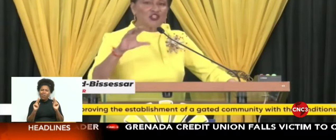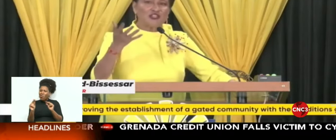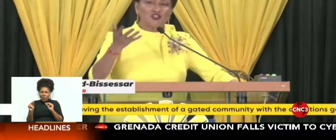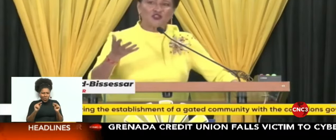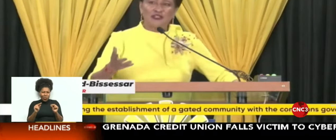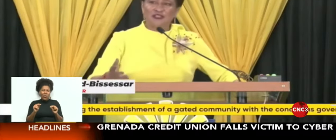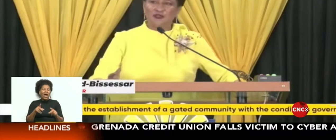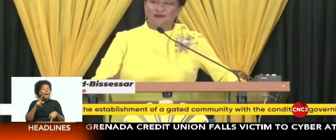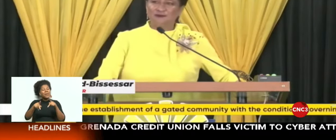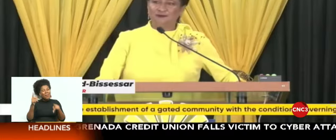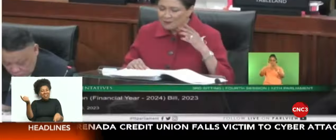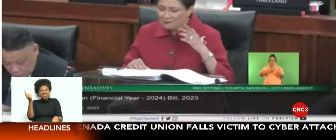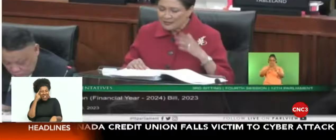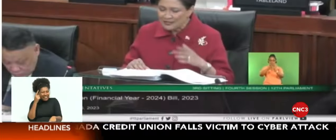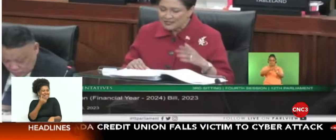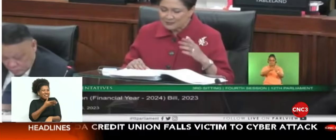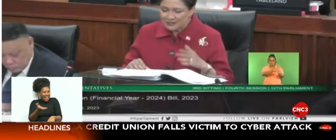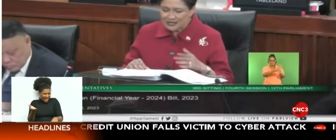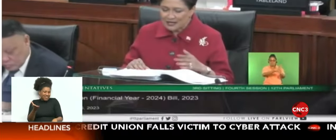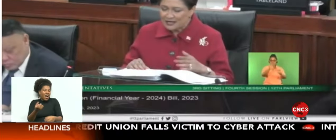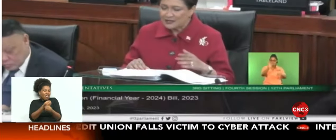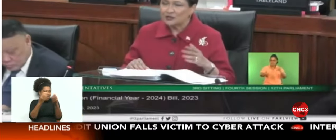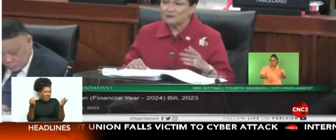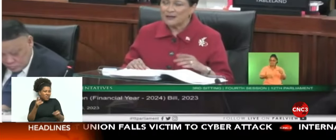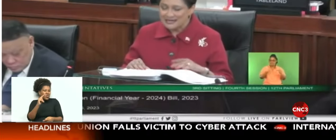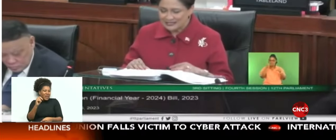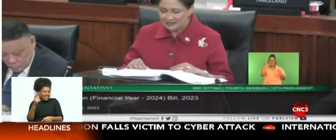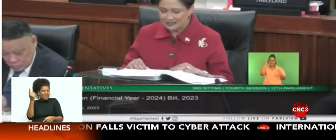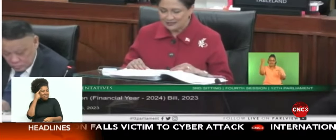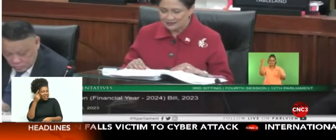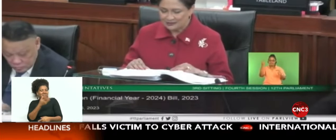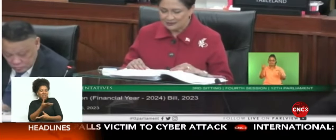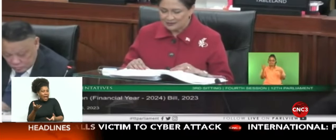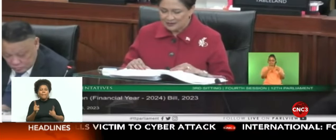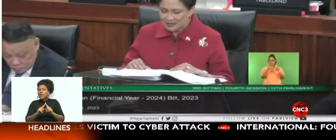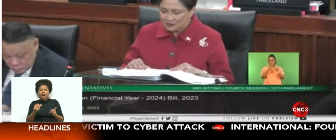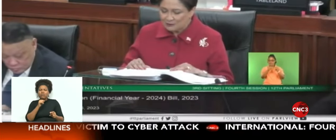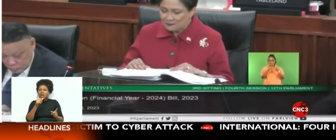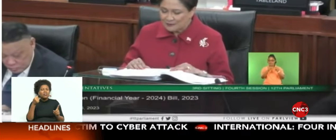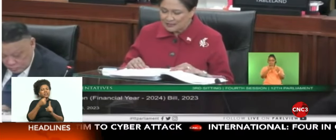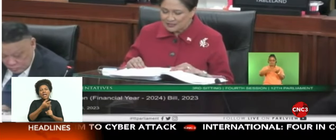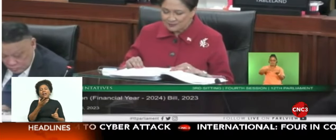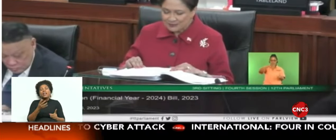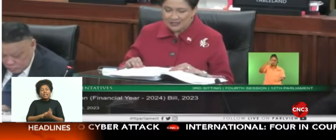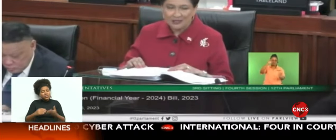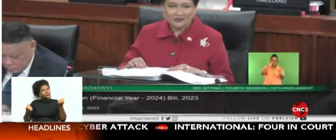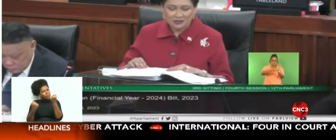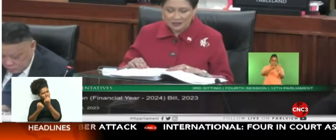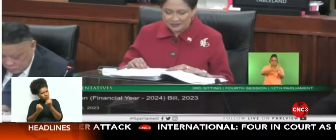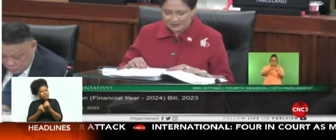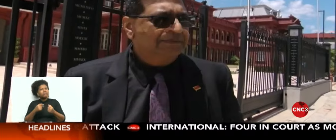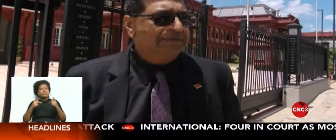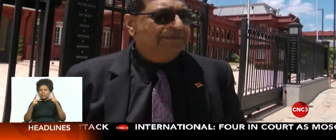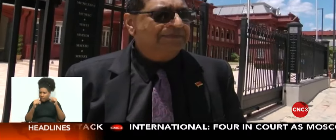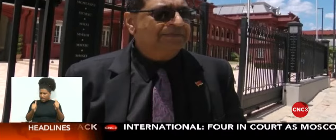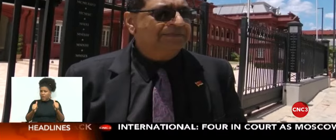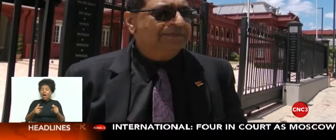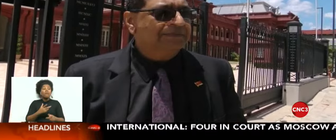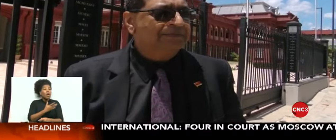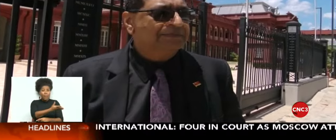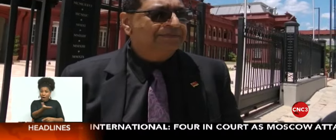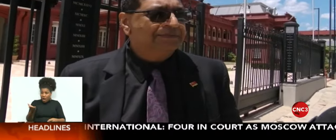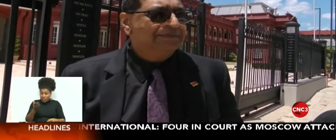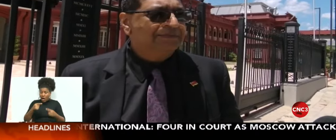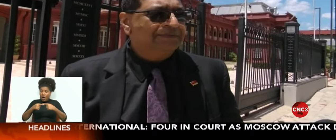being perceived by many UNC members. Paria says he's taken note of the support Passat-Bissessa has received from fellow opposition